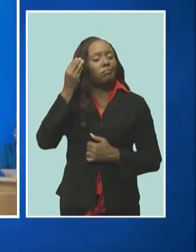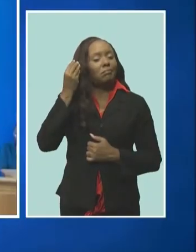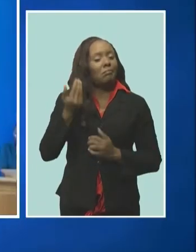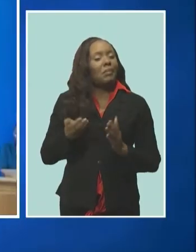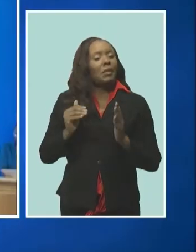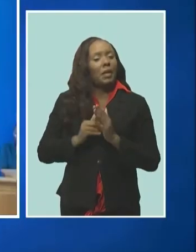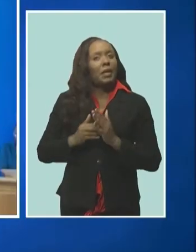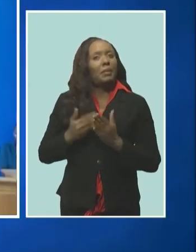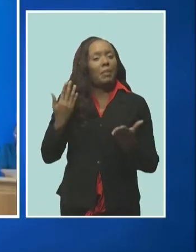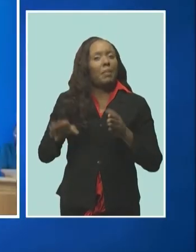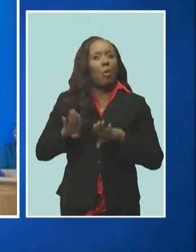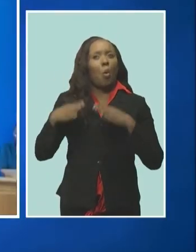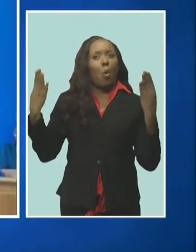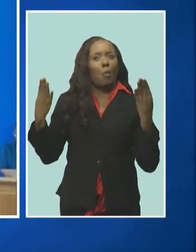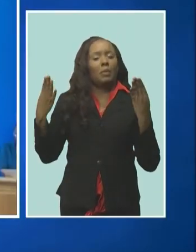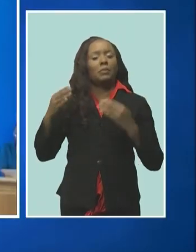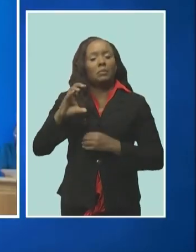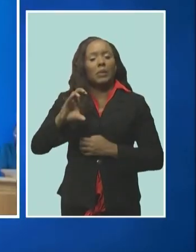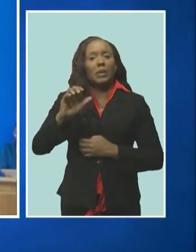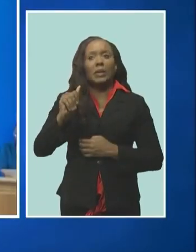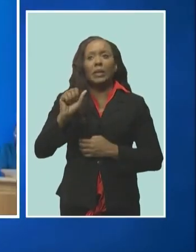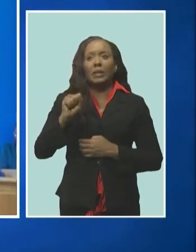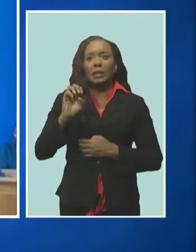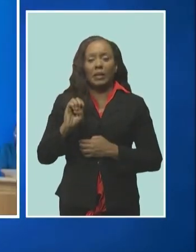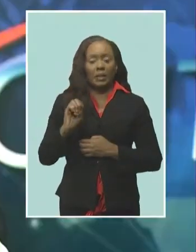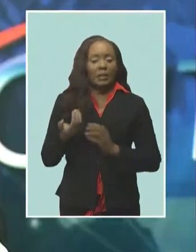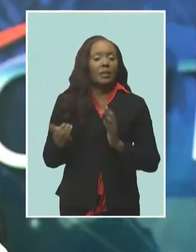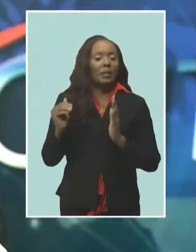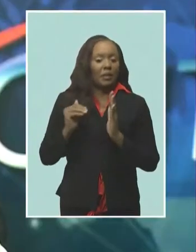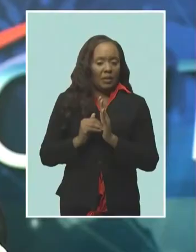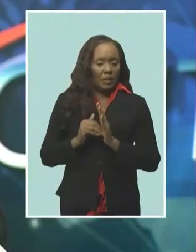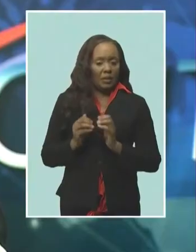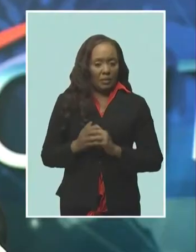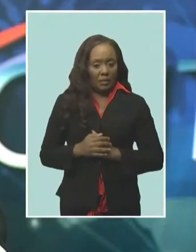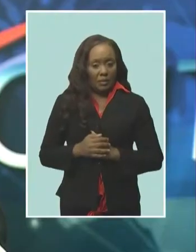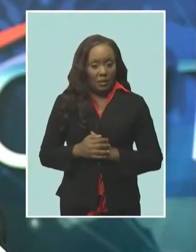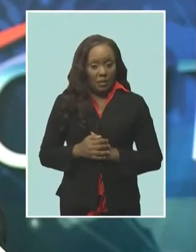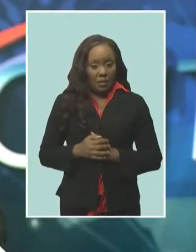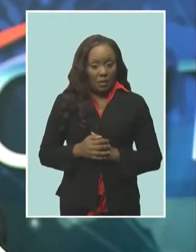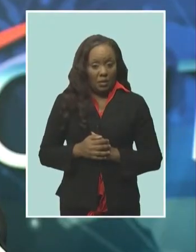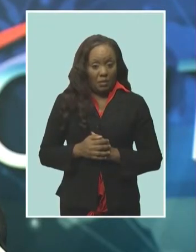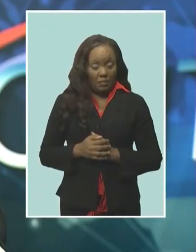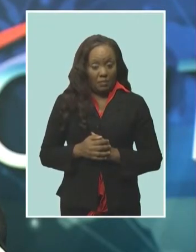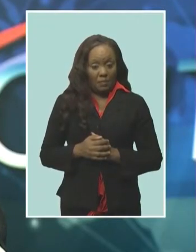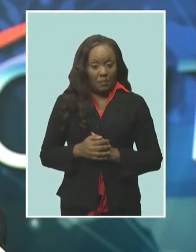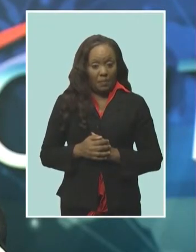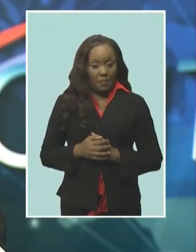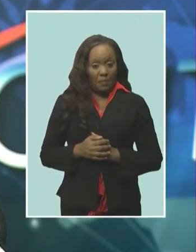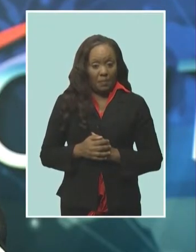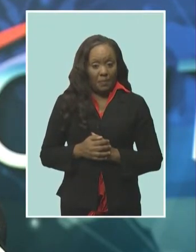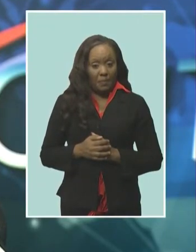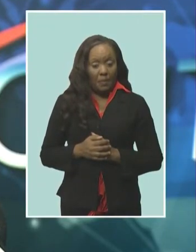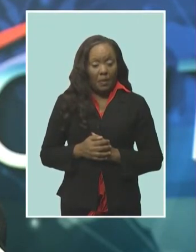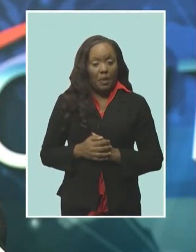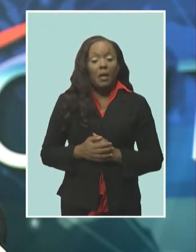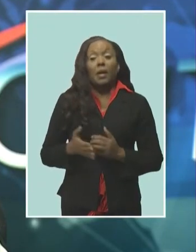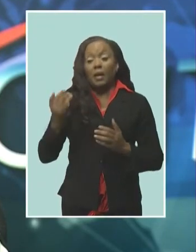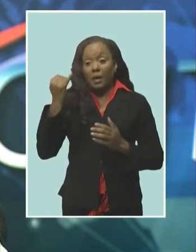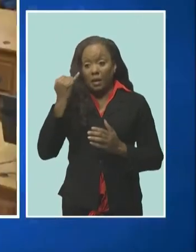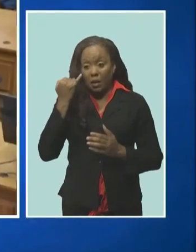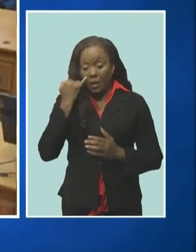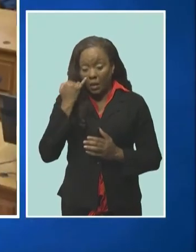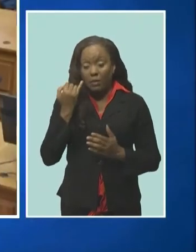application to reopen his application for special leave whether the court's decision dismissing his application should be reversed